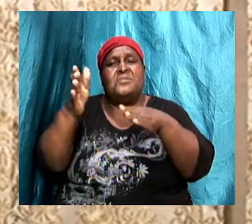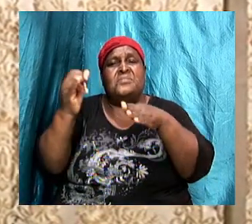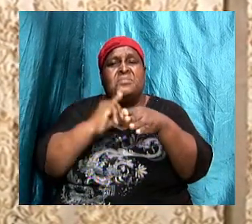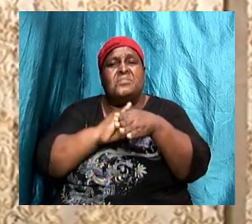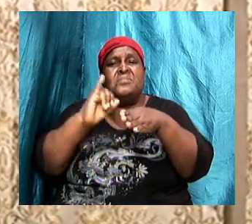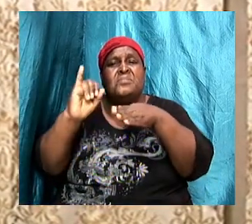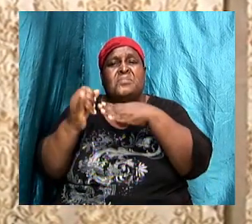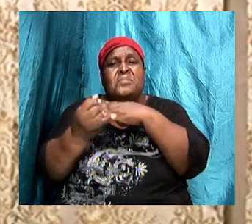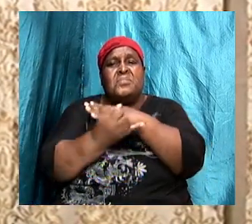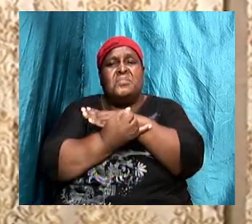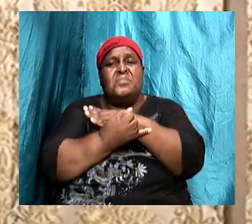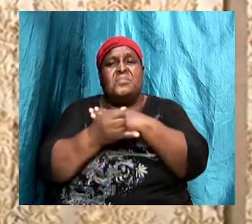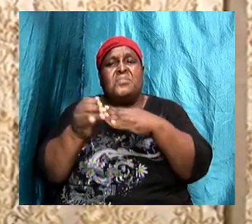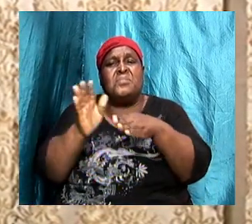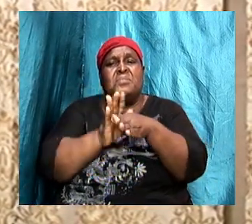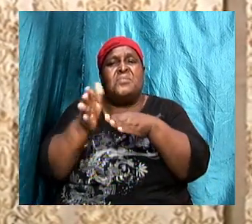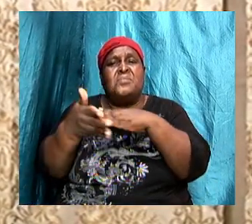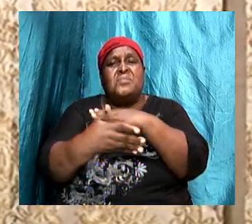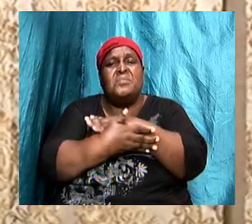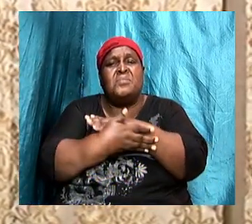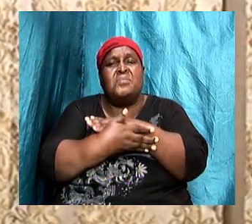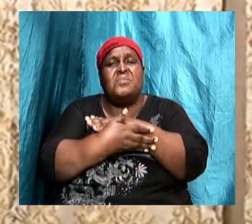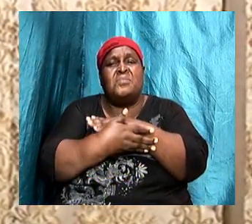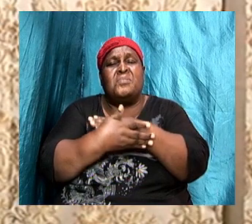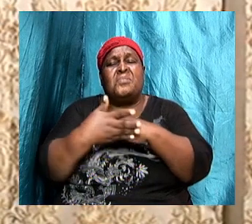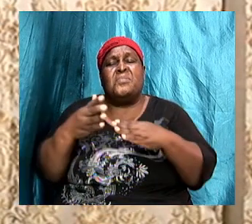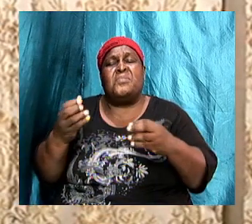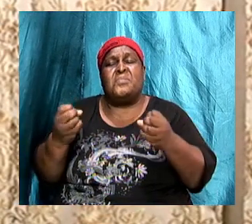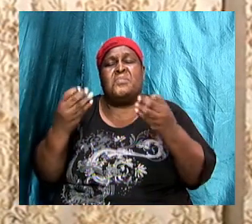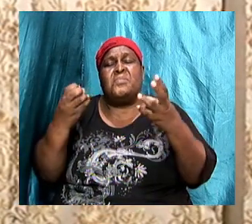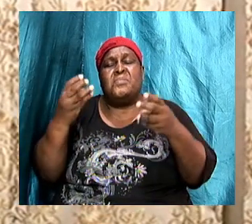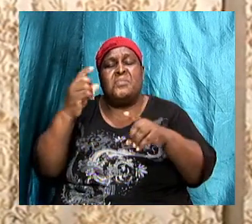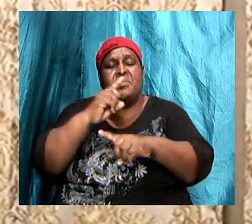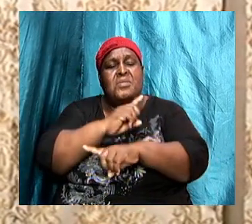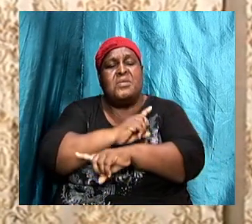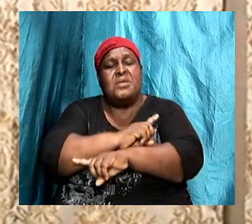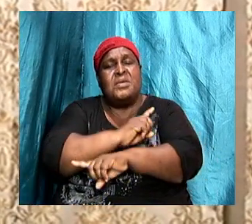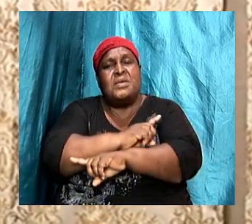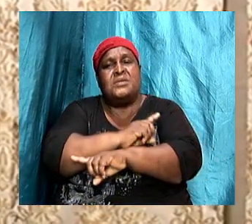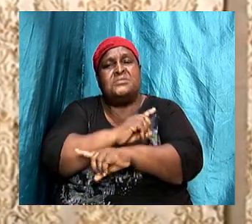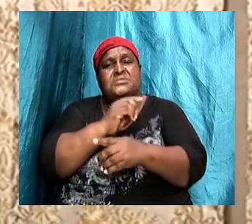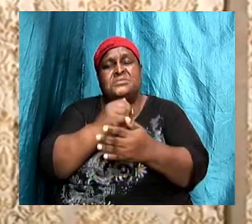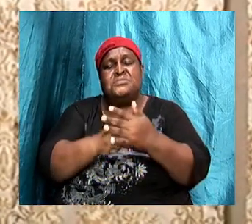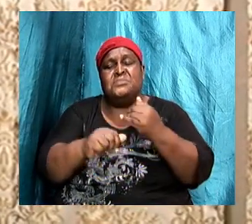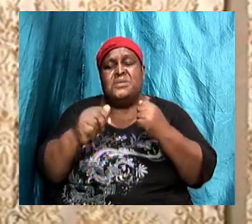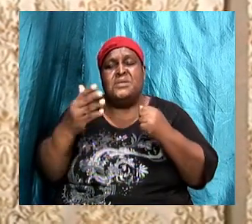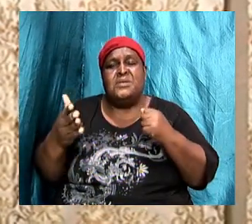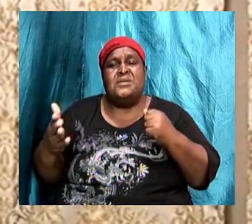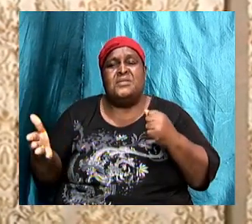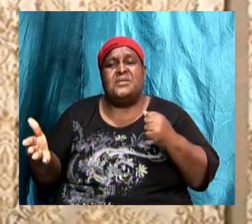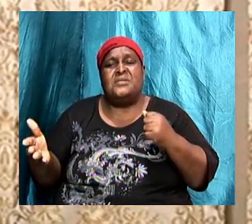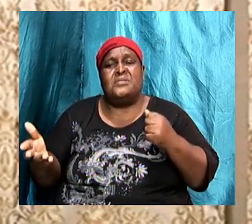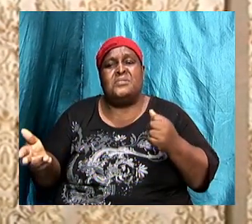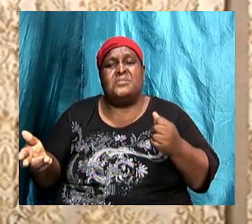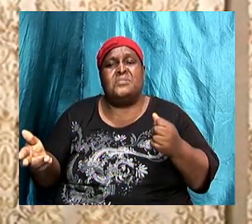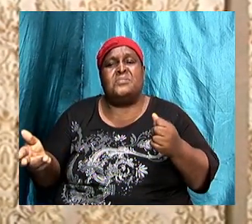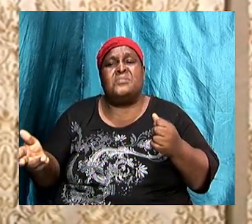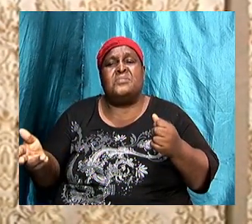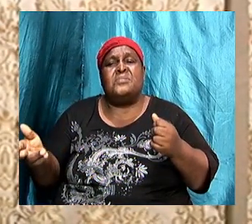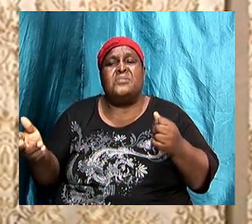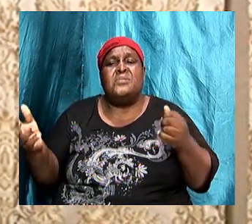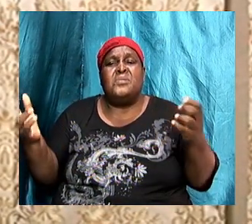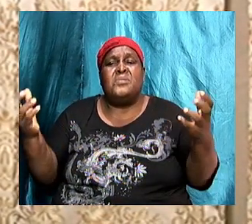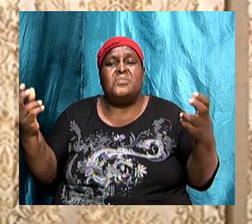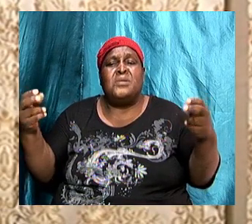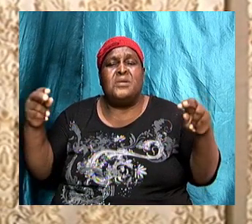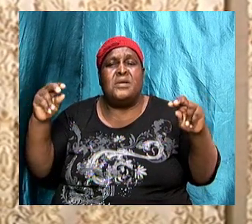over the past couple of days some things certainly will have some impact